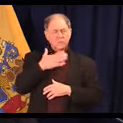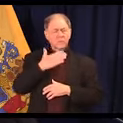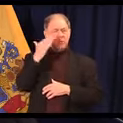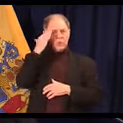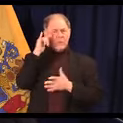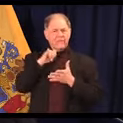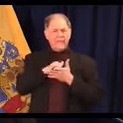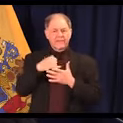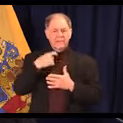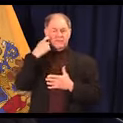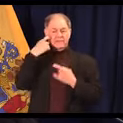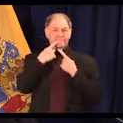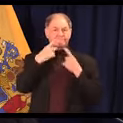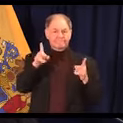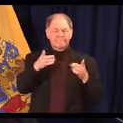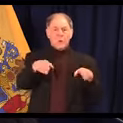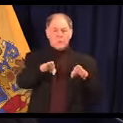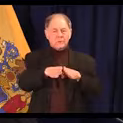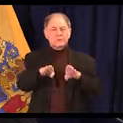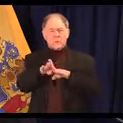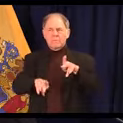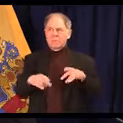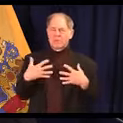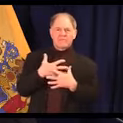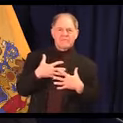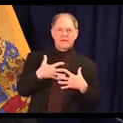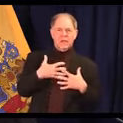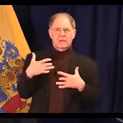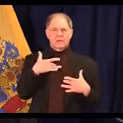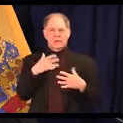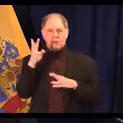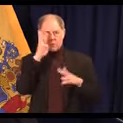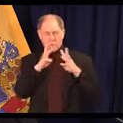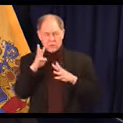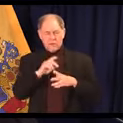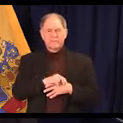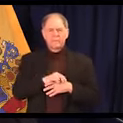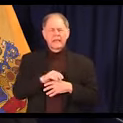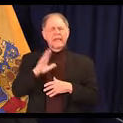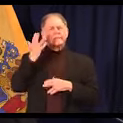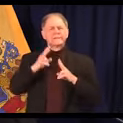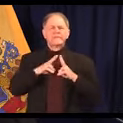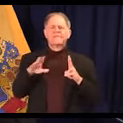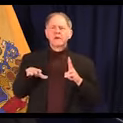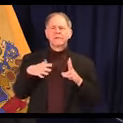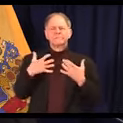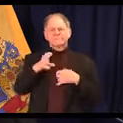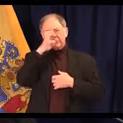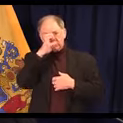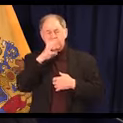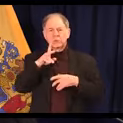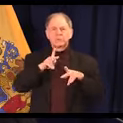these developments are causing fear and concern. These aggressive social distancing steps